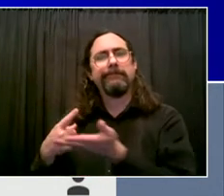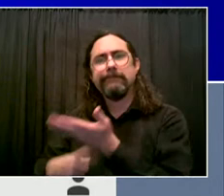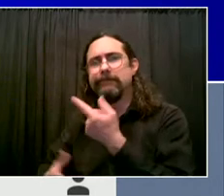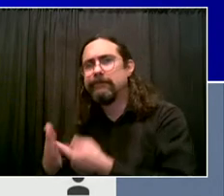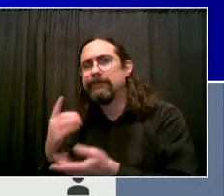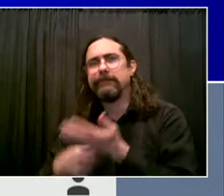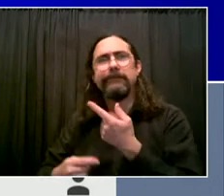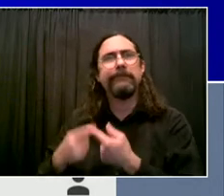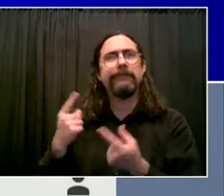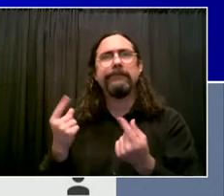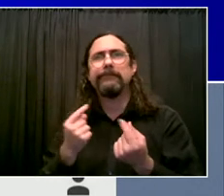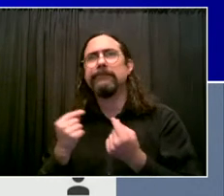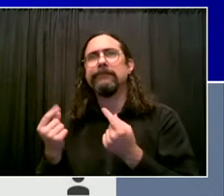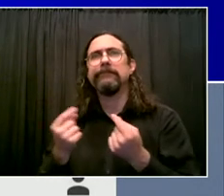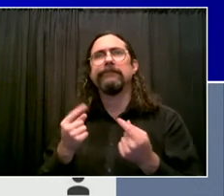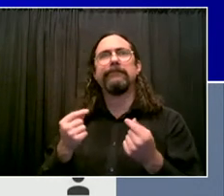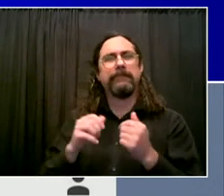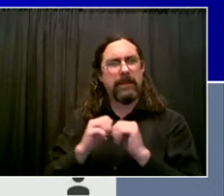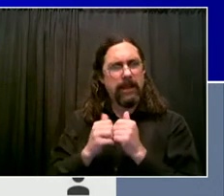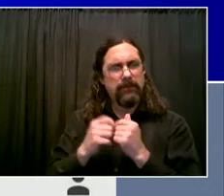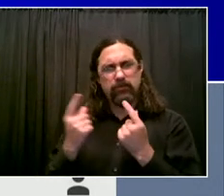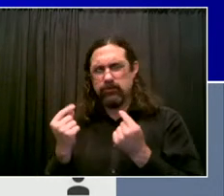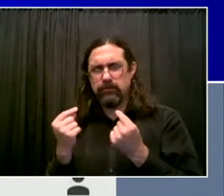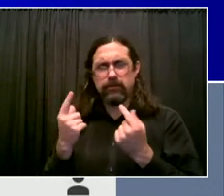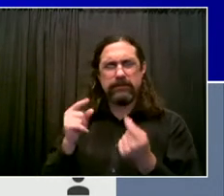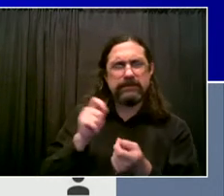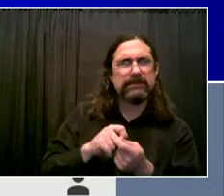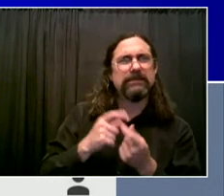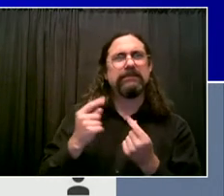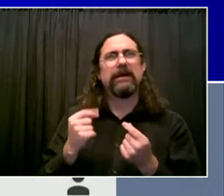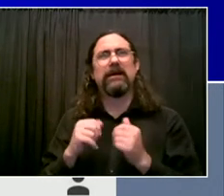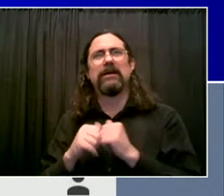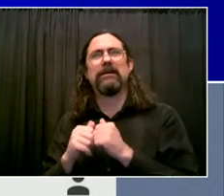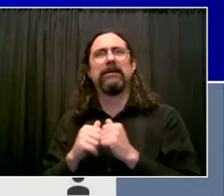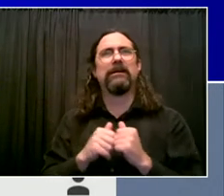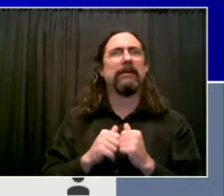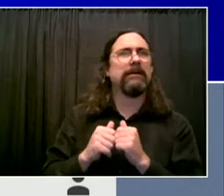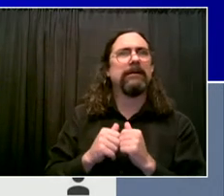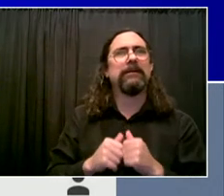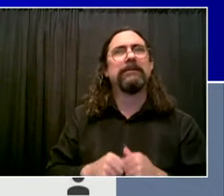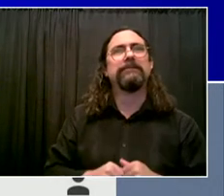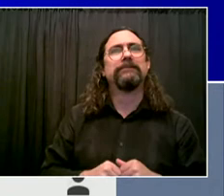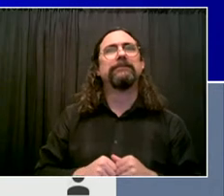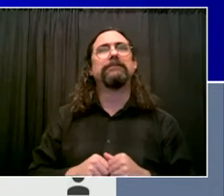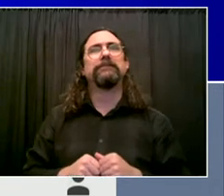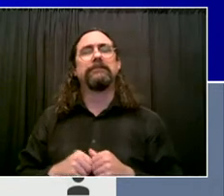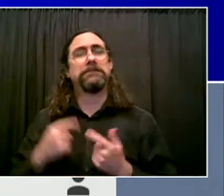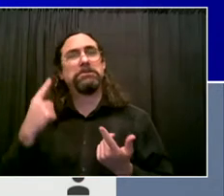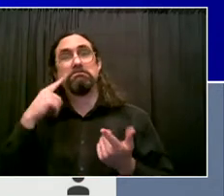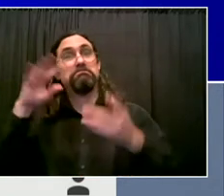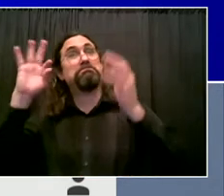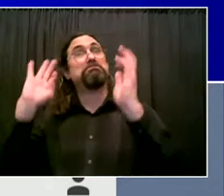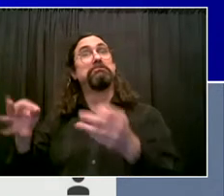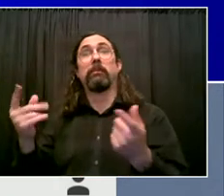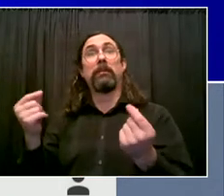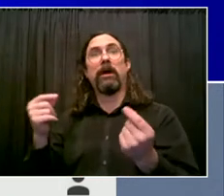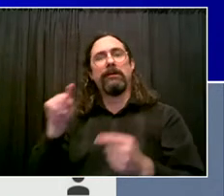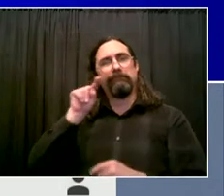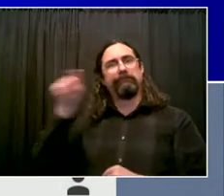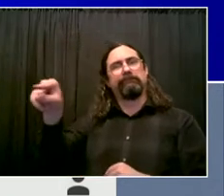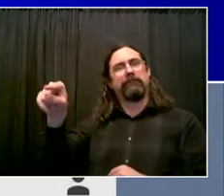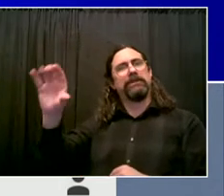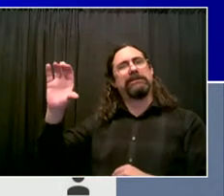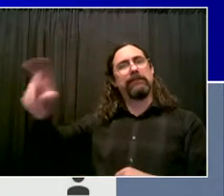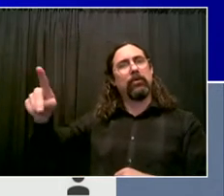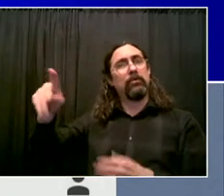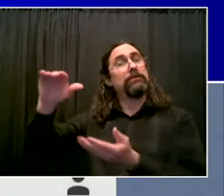a massive concert in Central Park to celebrate the rebirth of New York City. The concert will be in August. It will celebrate the